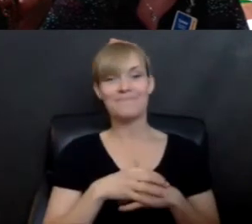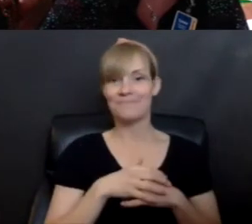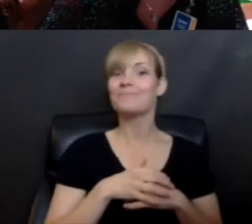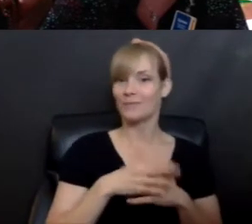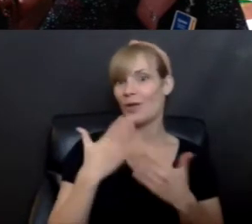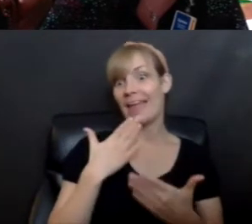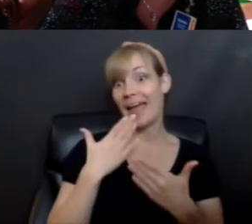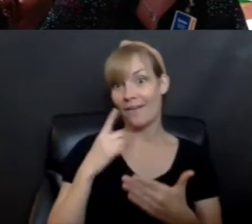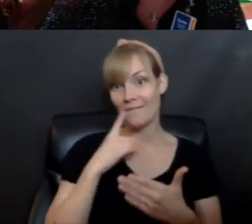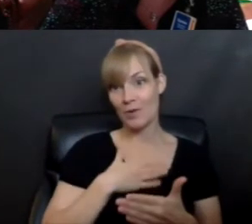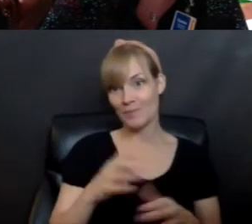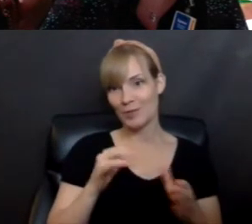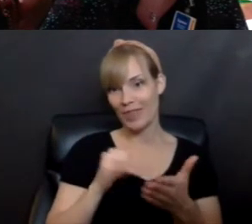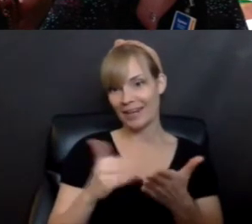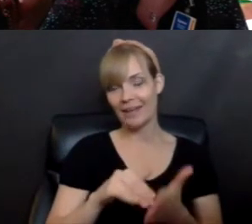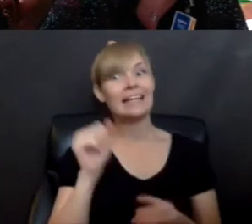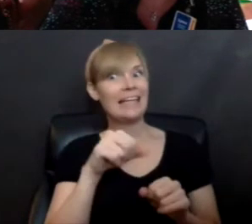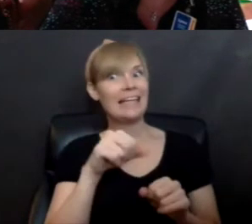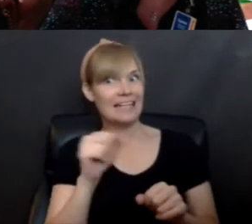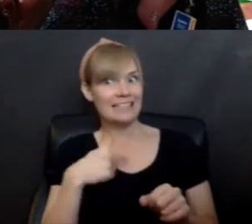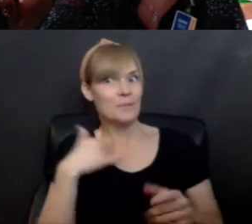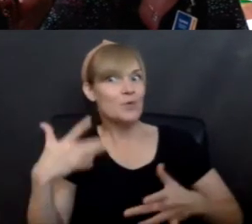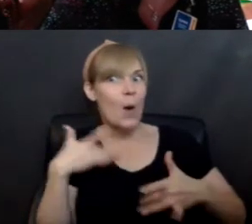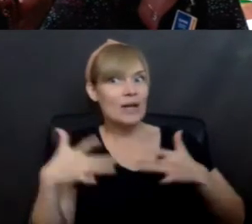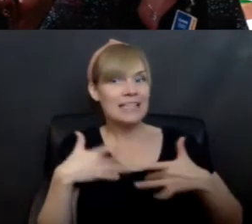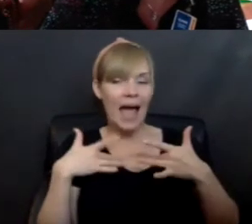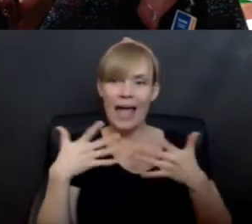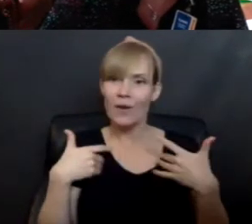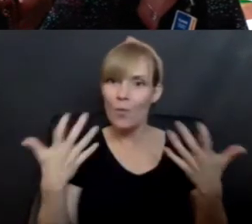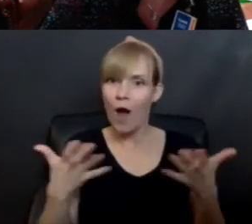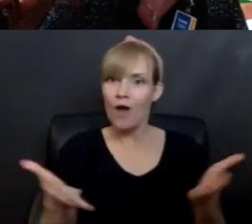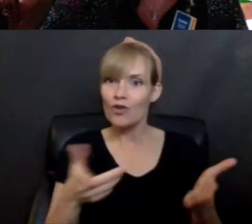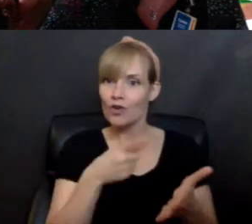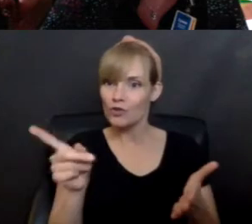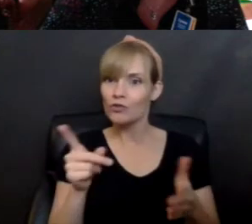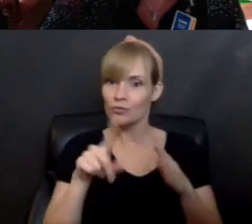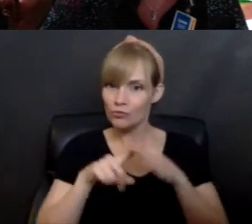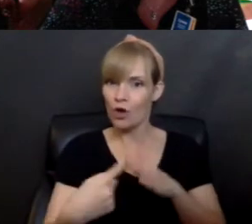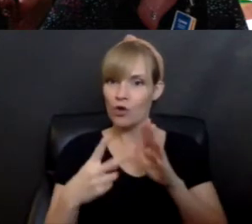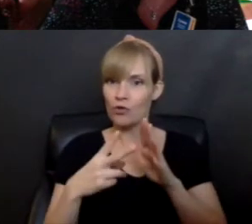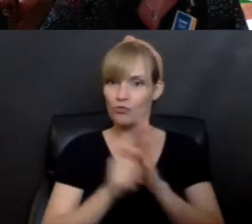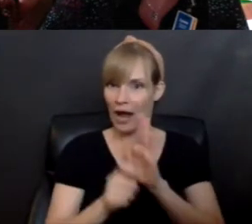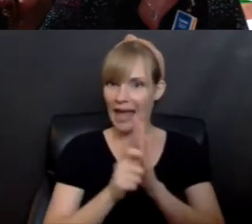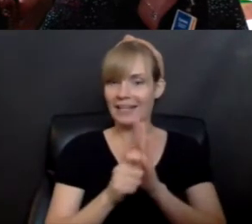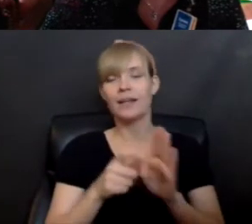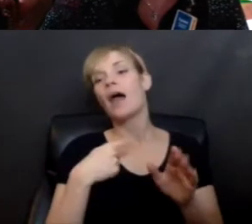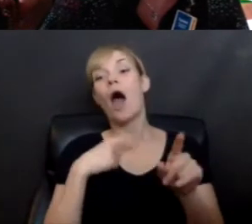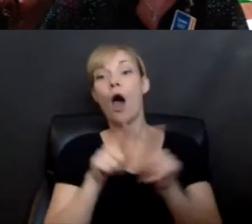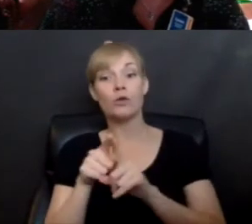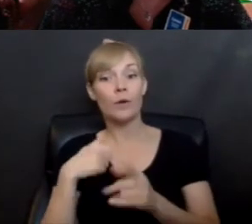is so fabulous. I'm so excited about it to get you guys writing. So I actually have some little tips for you to,